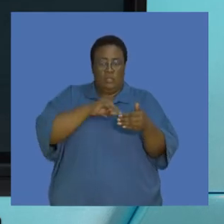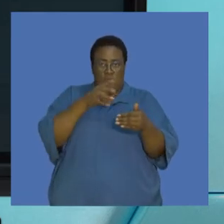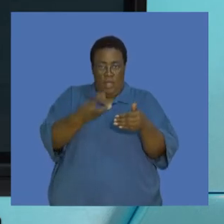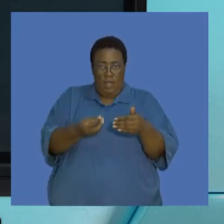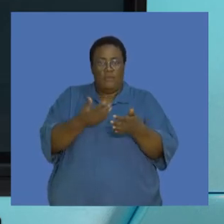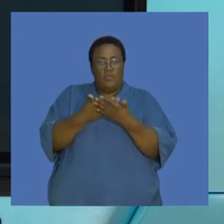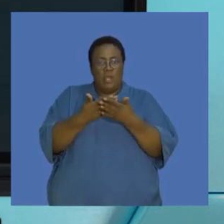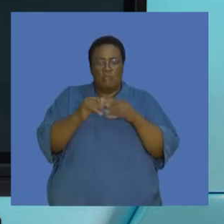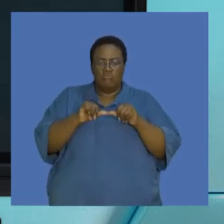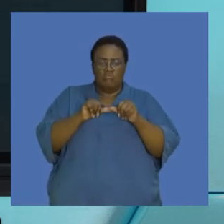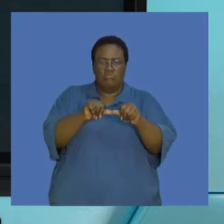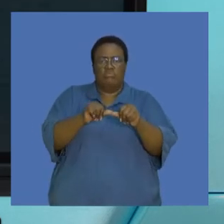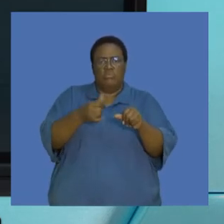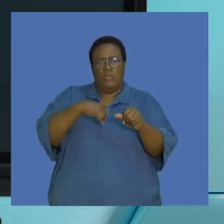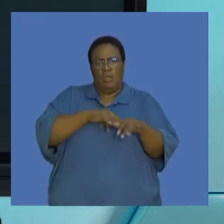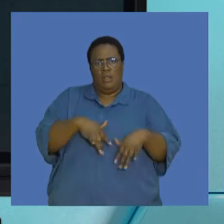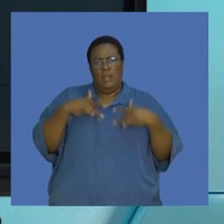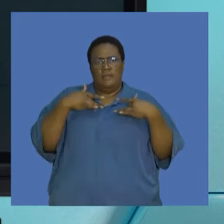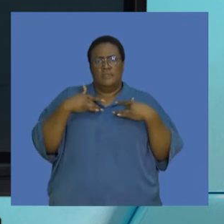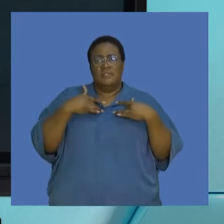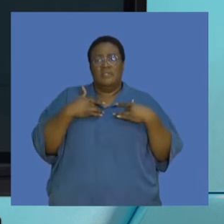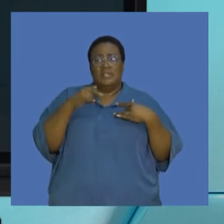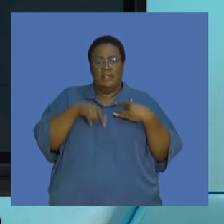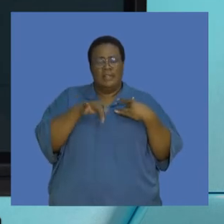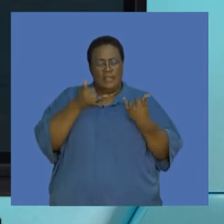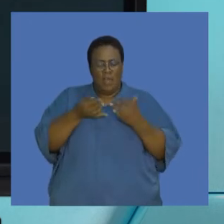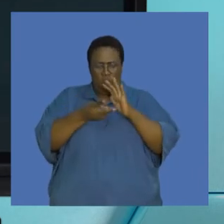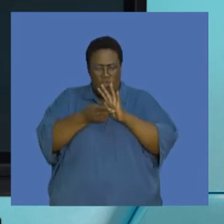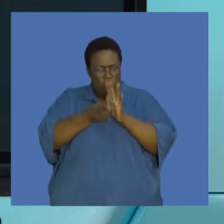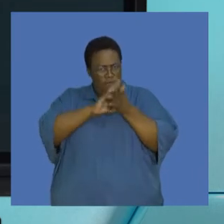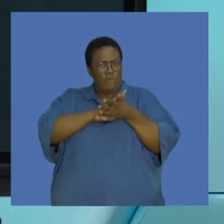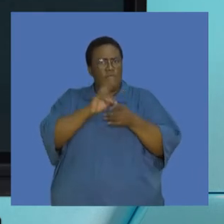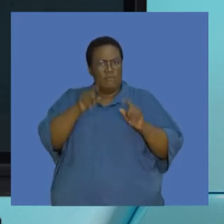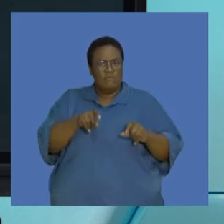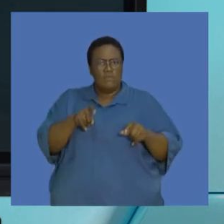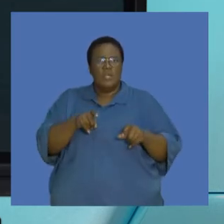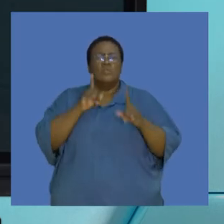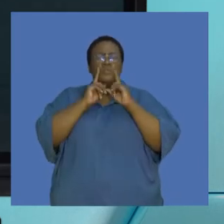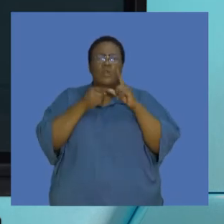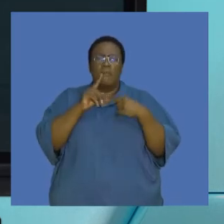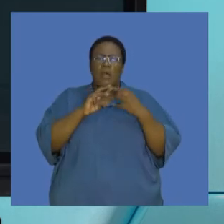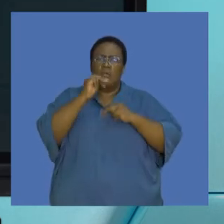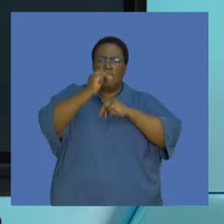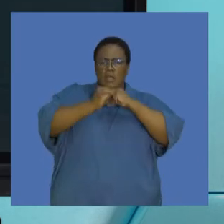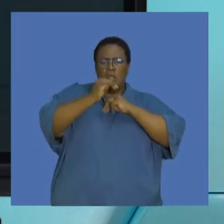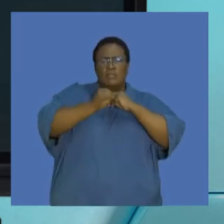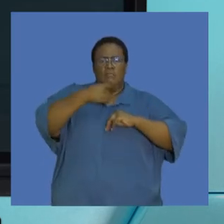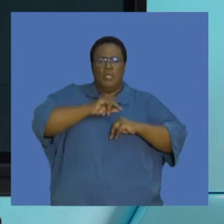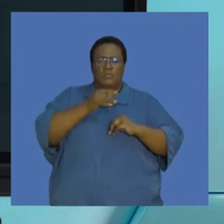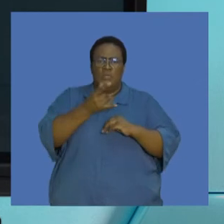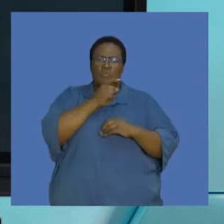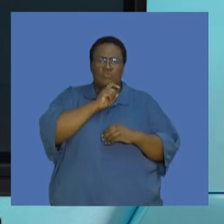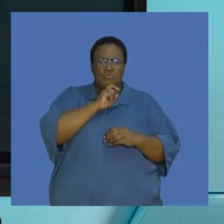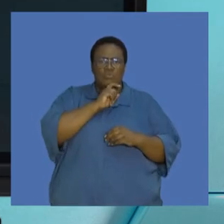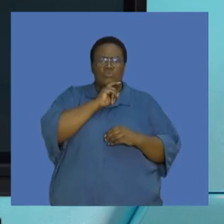to sustain our living and that impact is trying to be reviewed. And he talks about the mechanisms that we use to